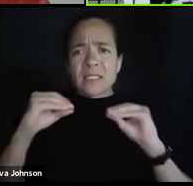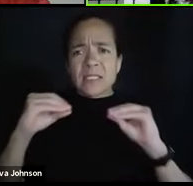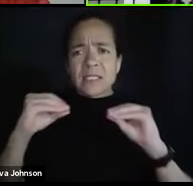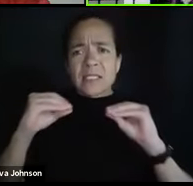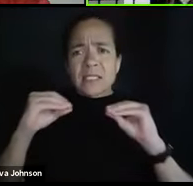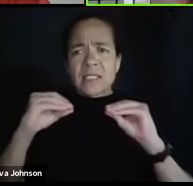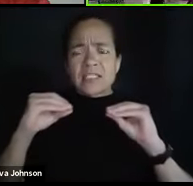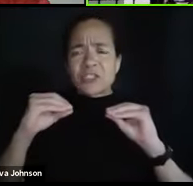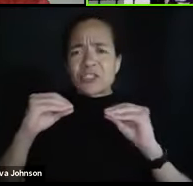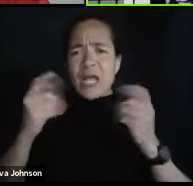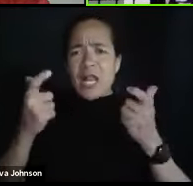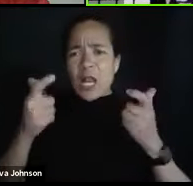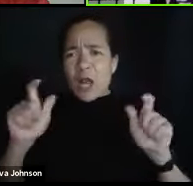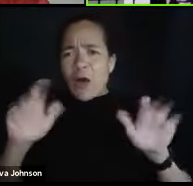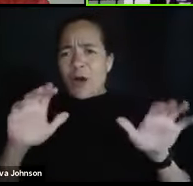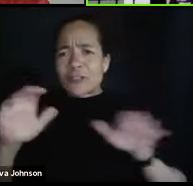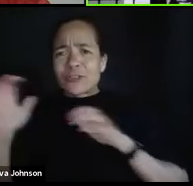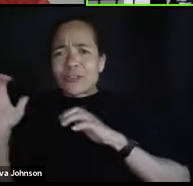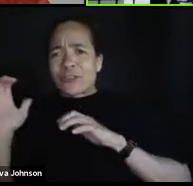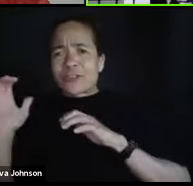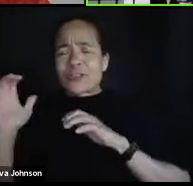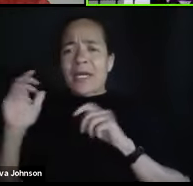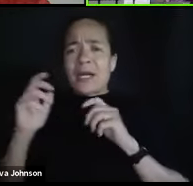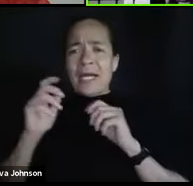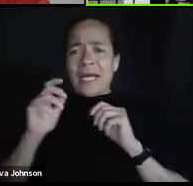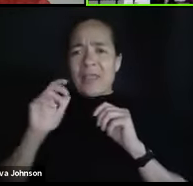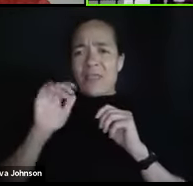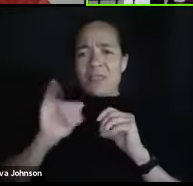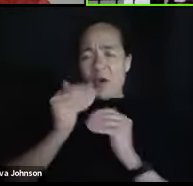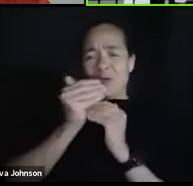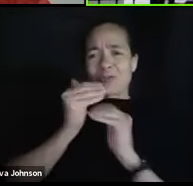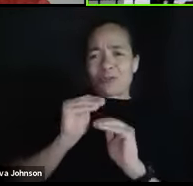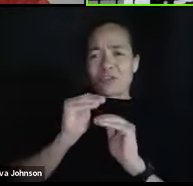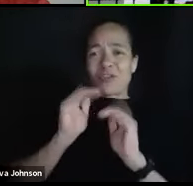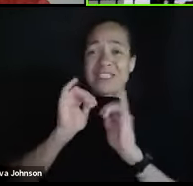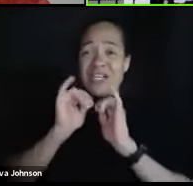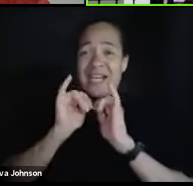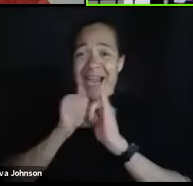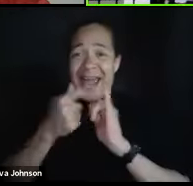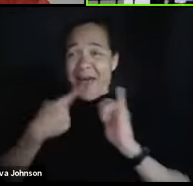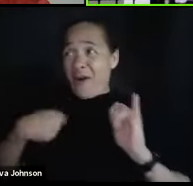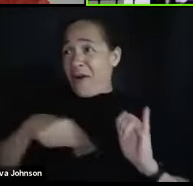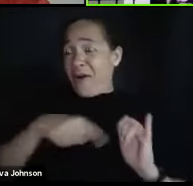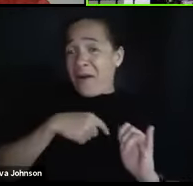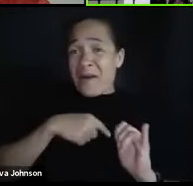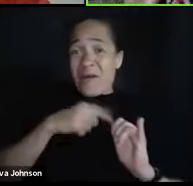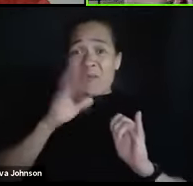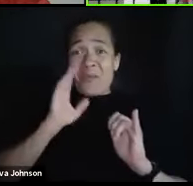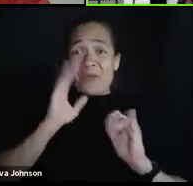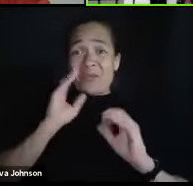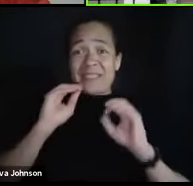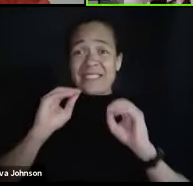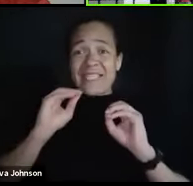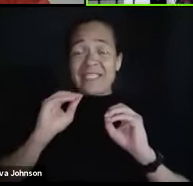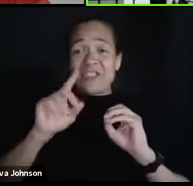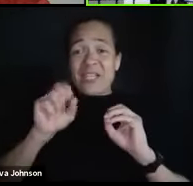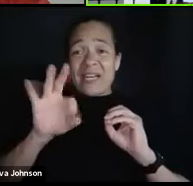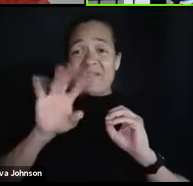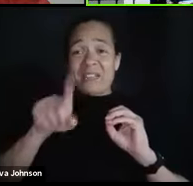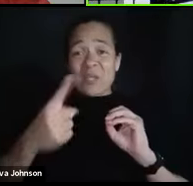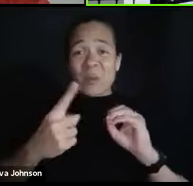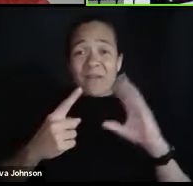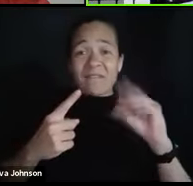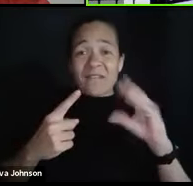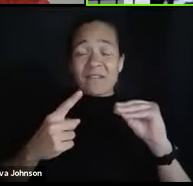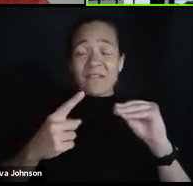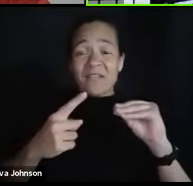of constraints? How are any of us going to teach? Even if the class is only 50 people or 30 people, that number gets reduced